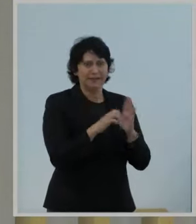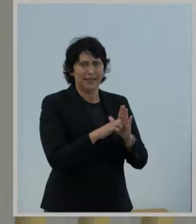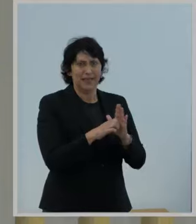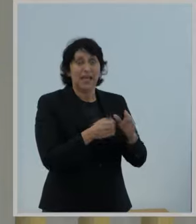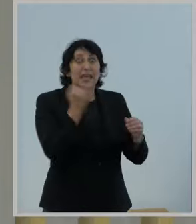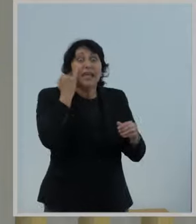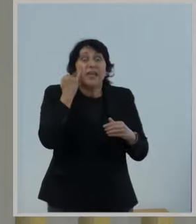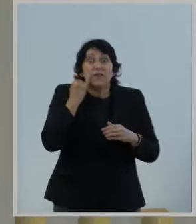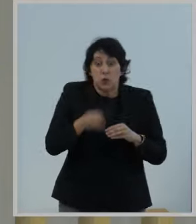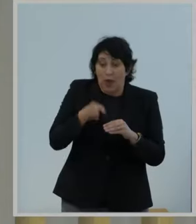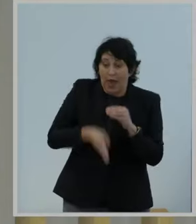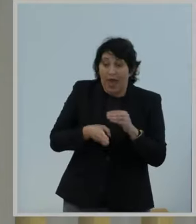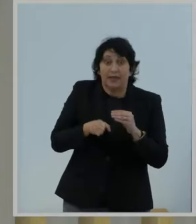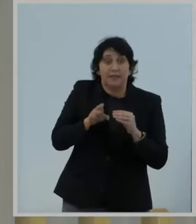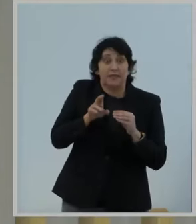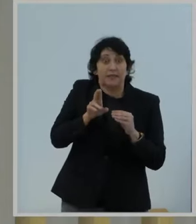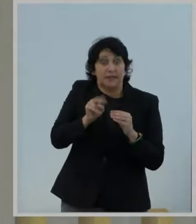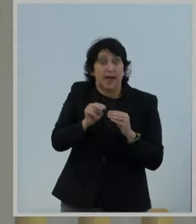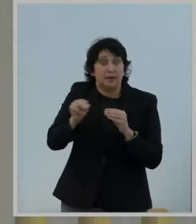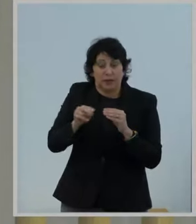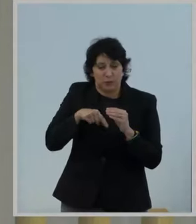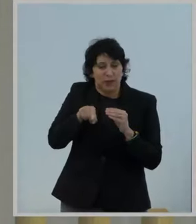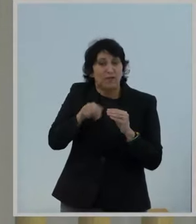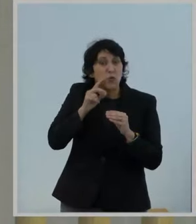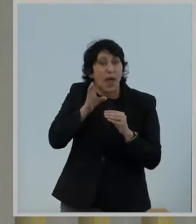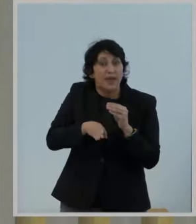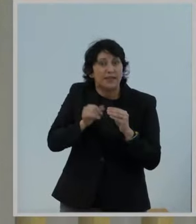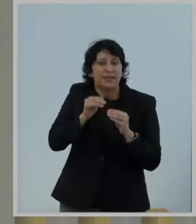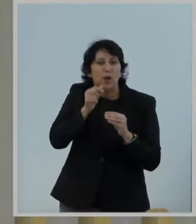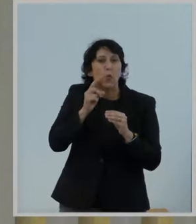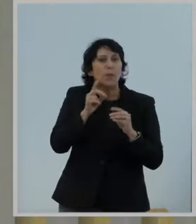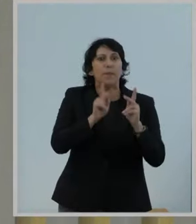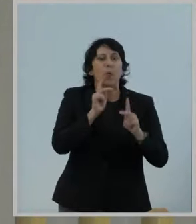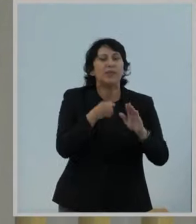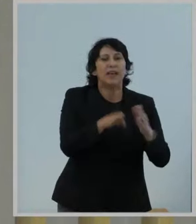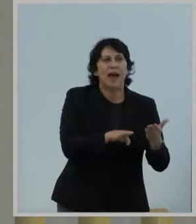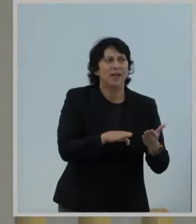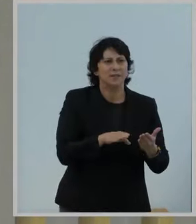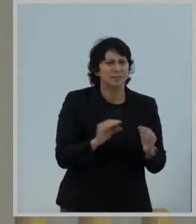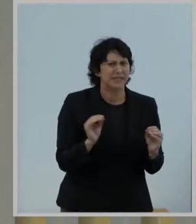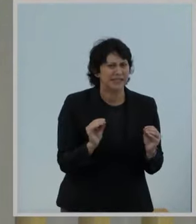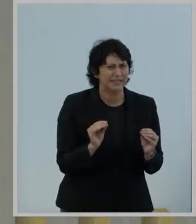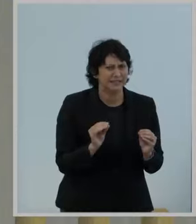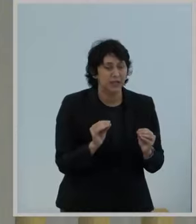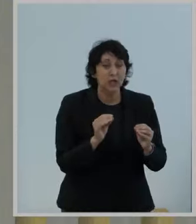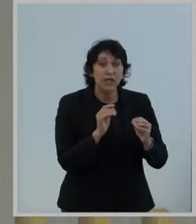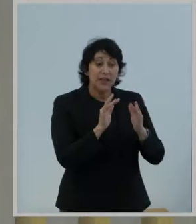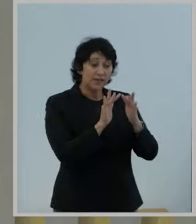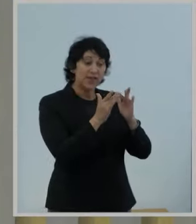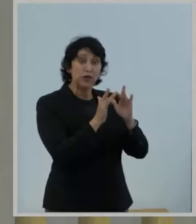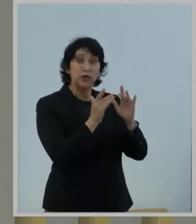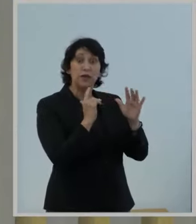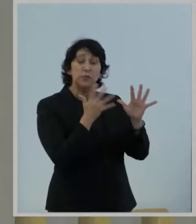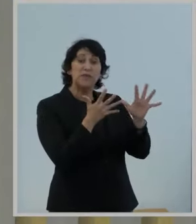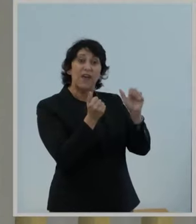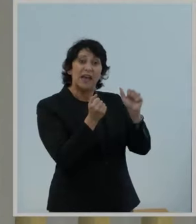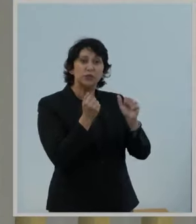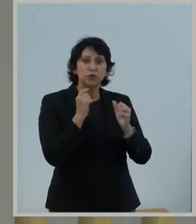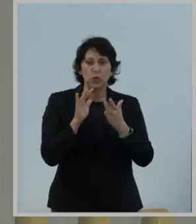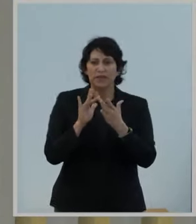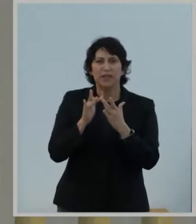net neutrality would kill people. It didn't. But won't it make the Internet faster and cheaper? However,